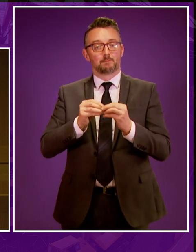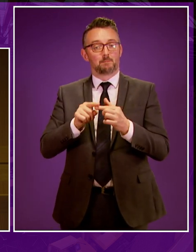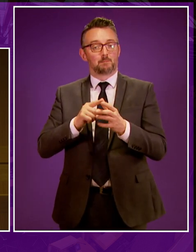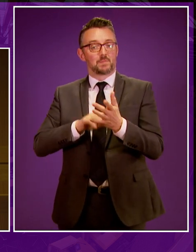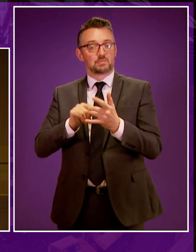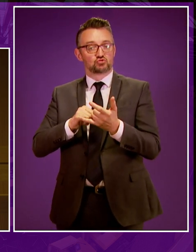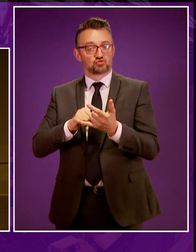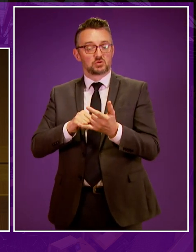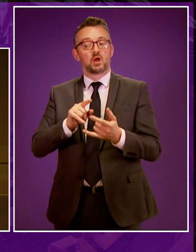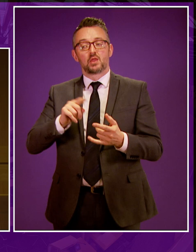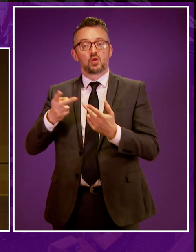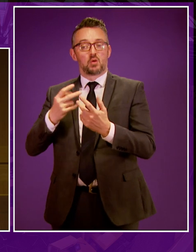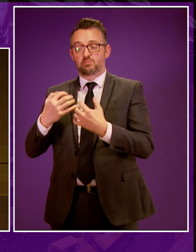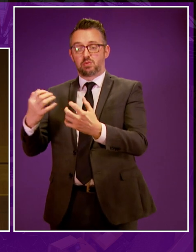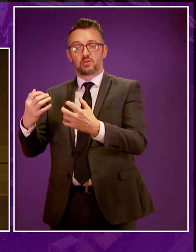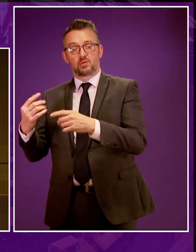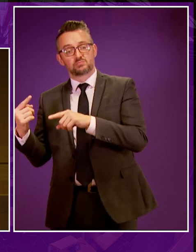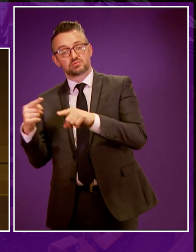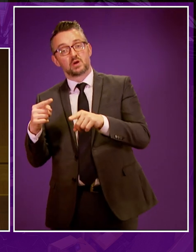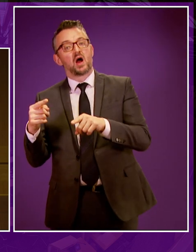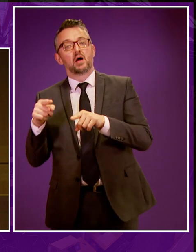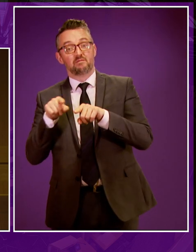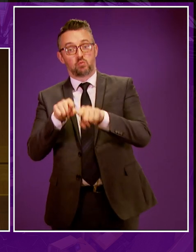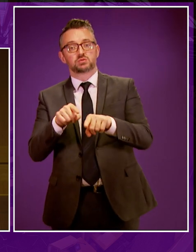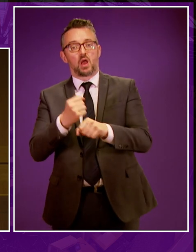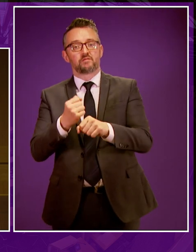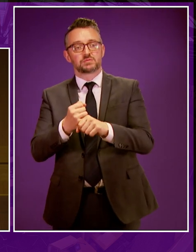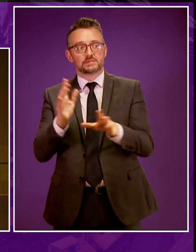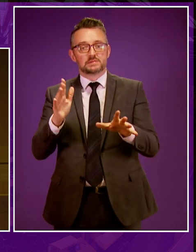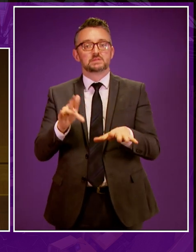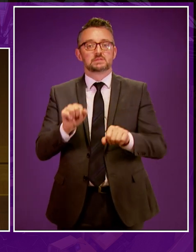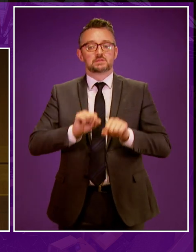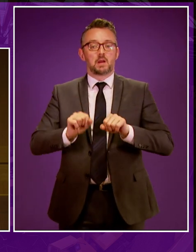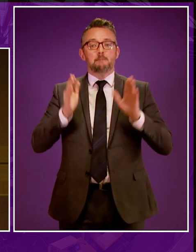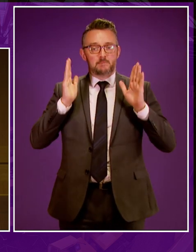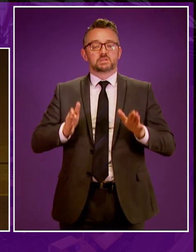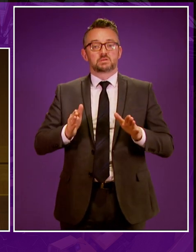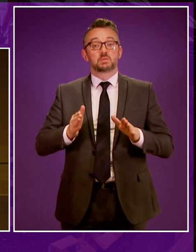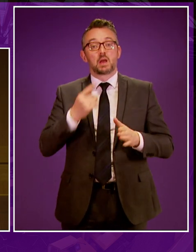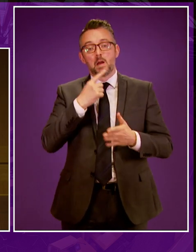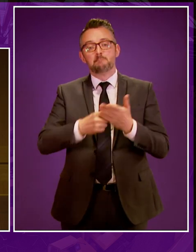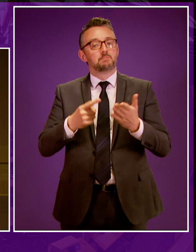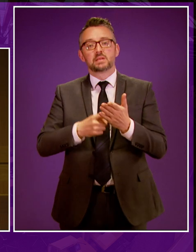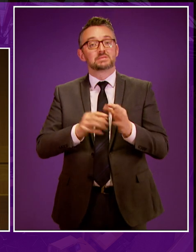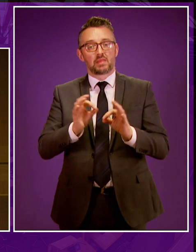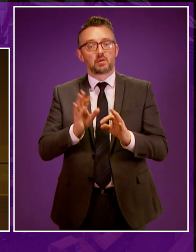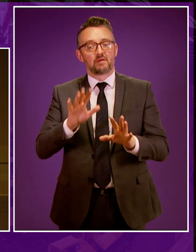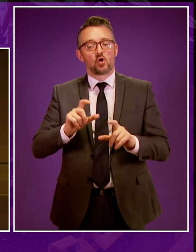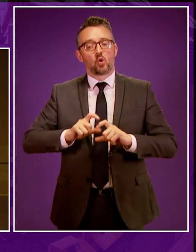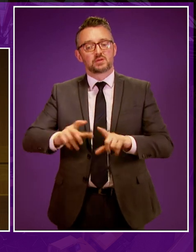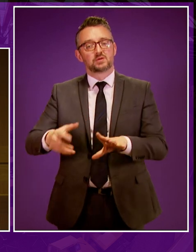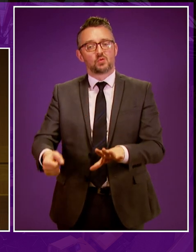public opposition that has forced the government to act. But we don't have a ban, just a continued moratorium.